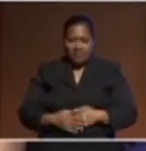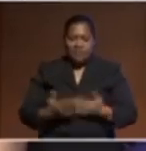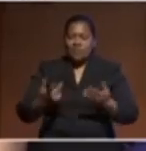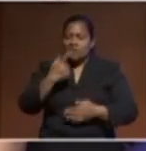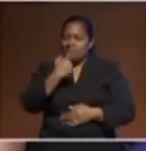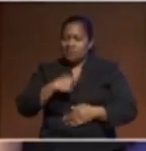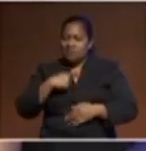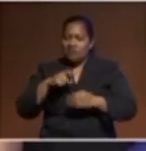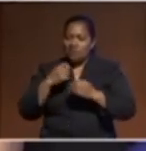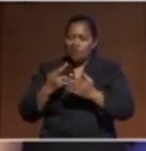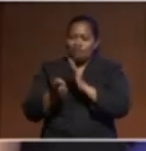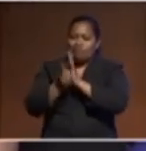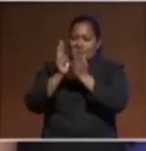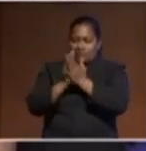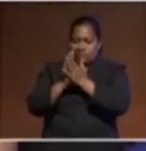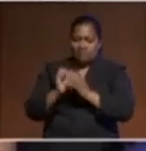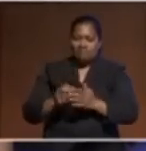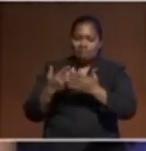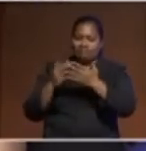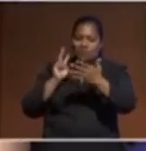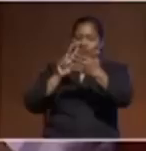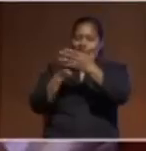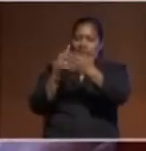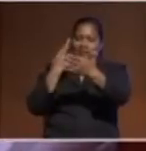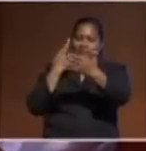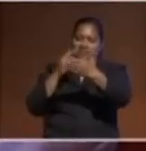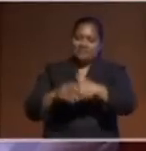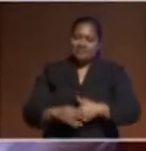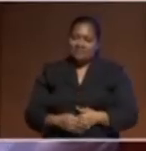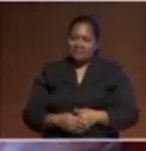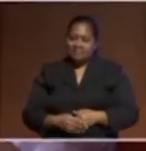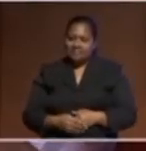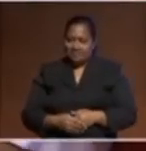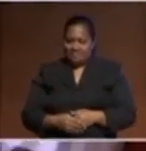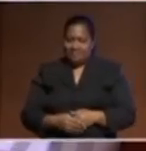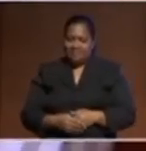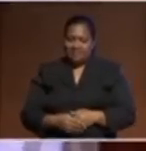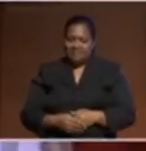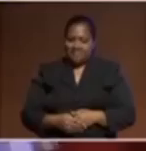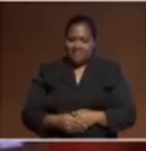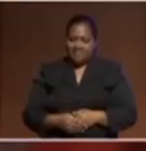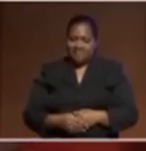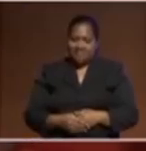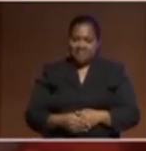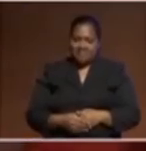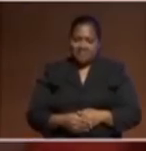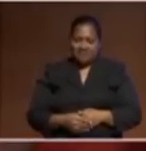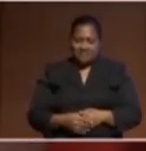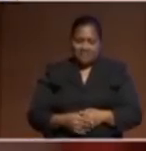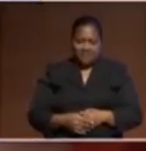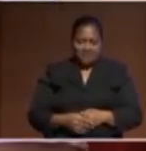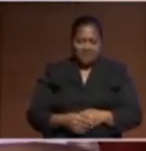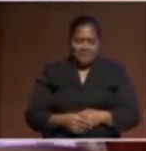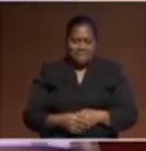leadership I wanted to share. No, thank you, and I think there are probably